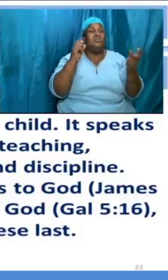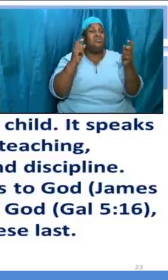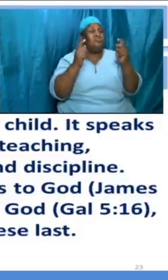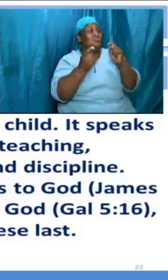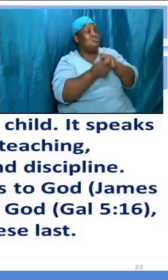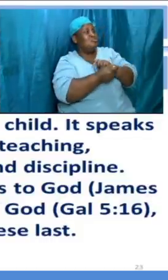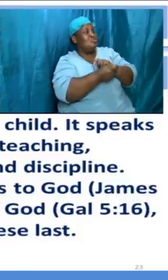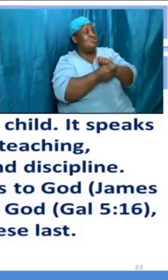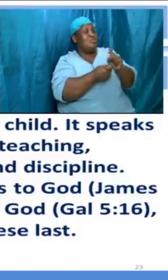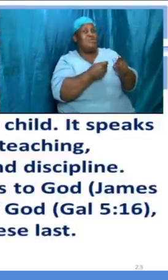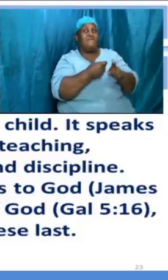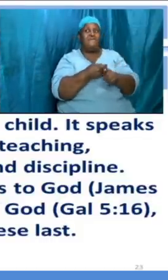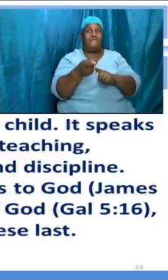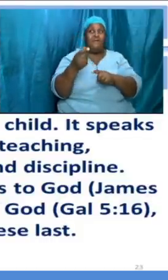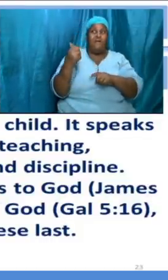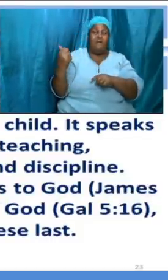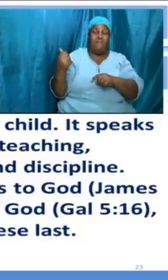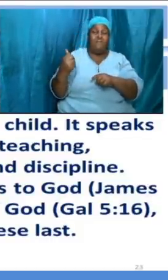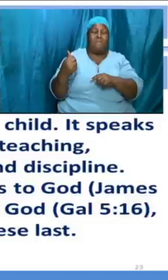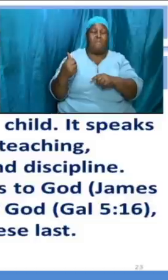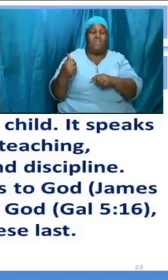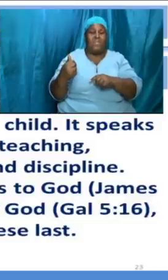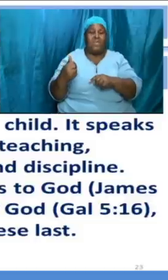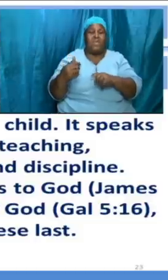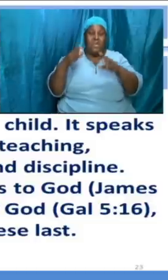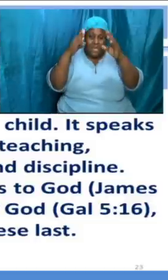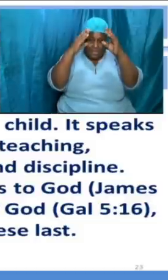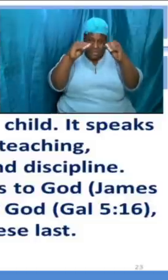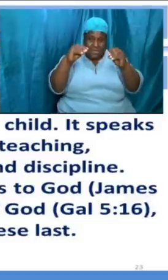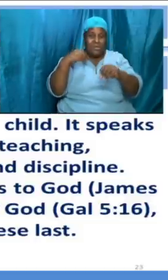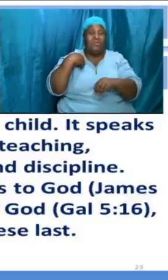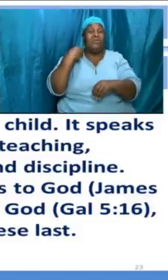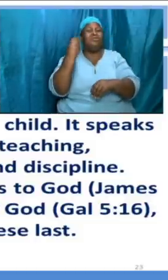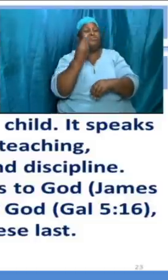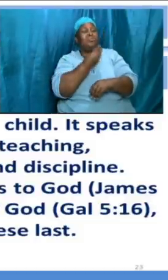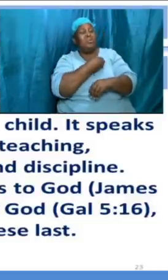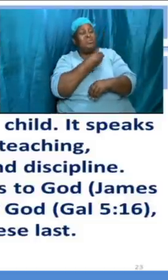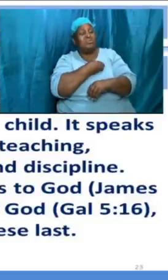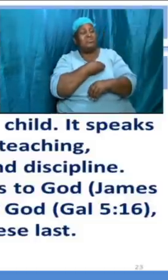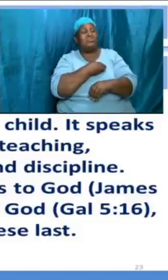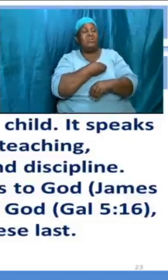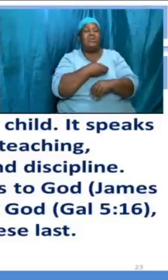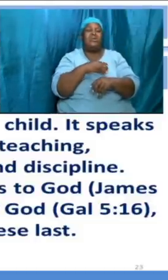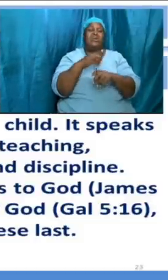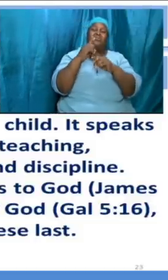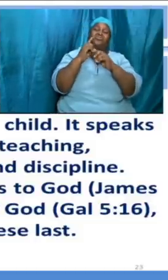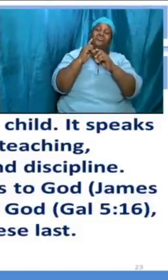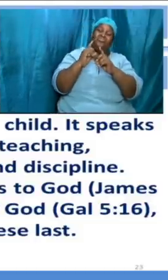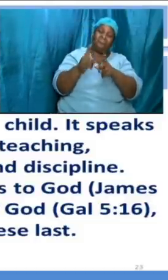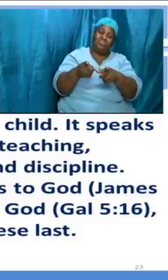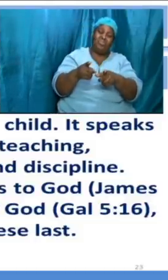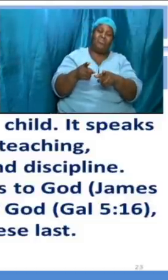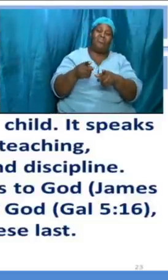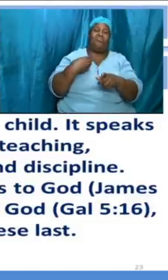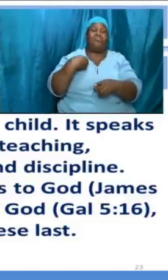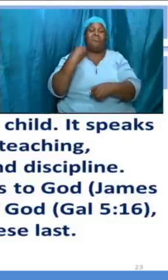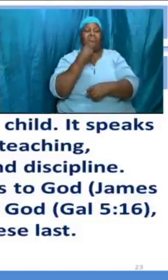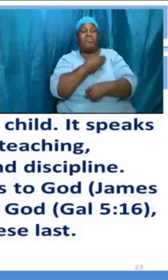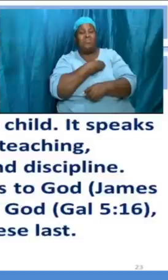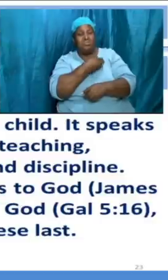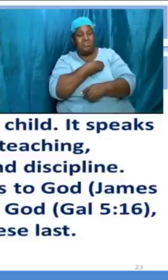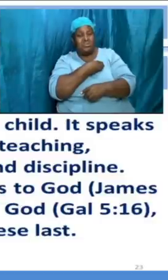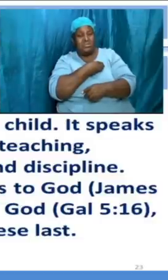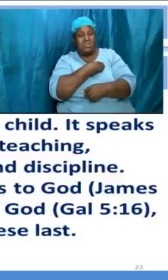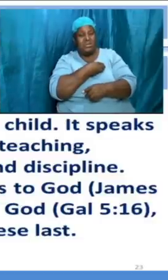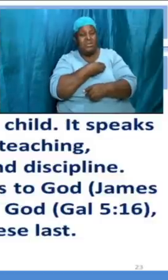us that indeed and when the bible instructs us like what instructs us instructs us in titus